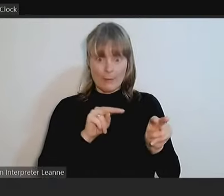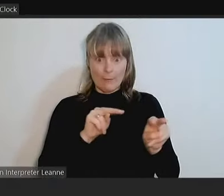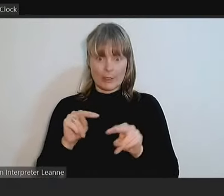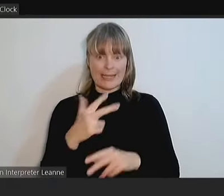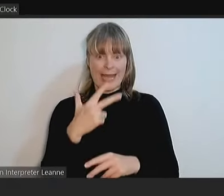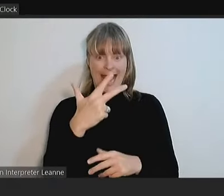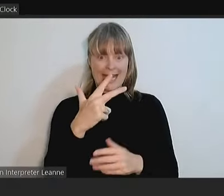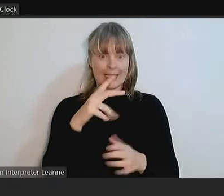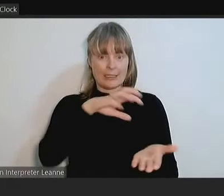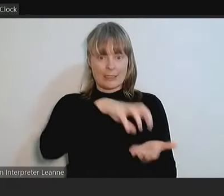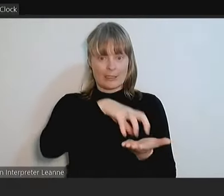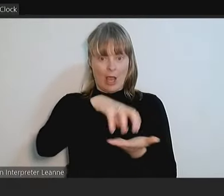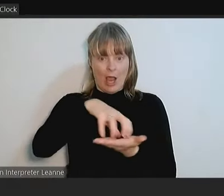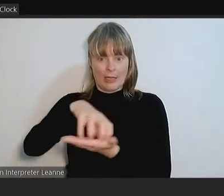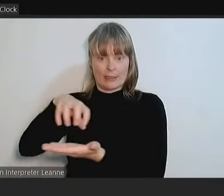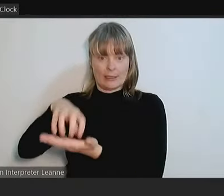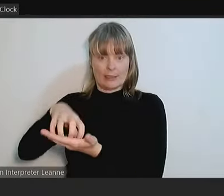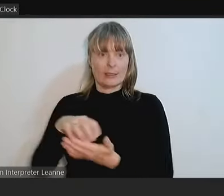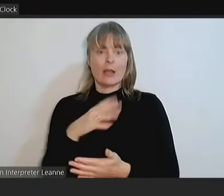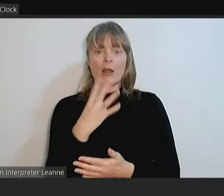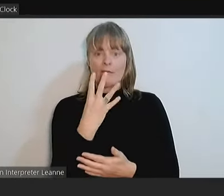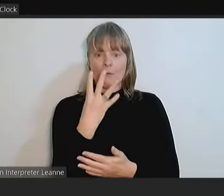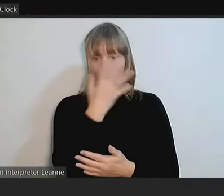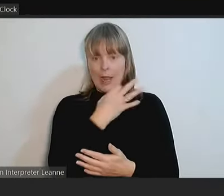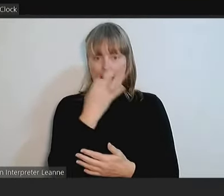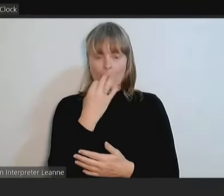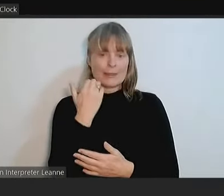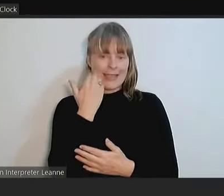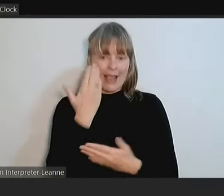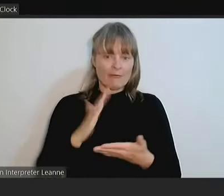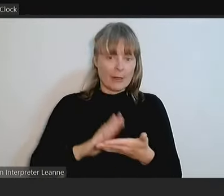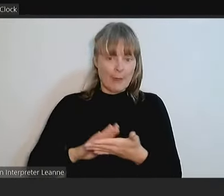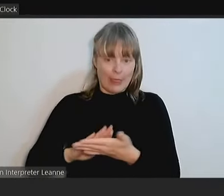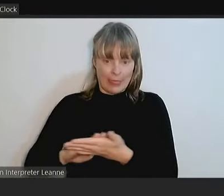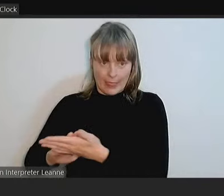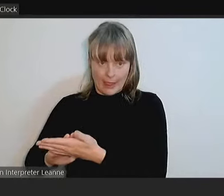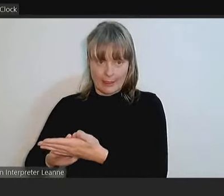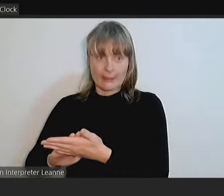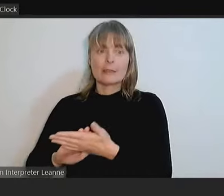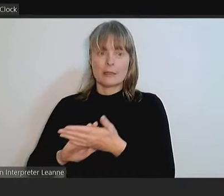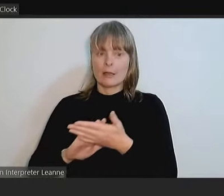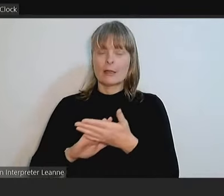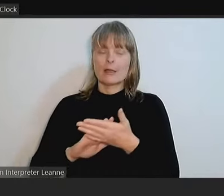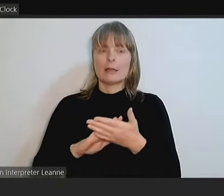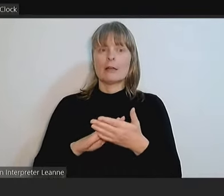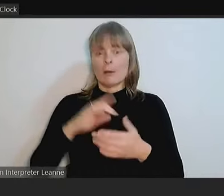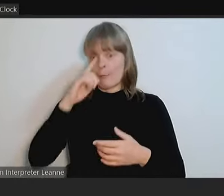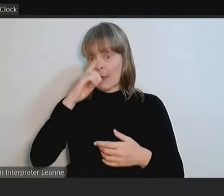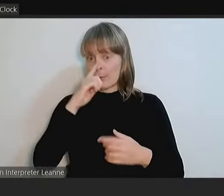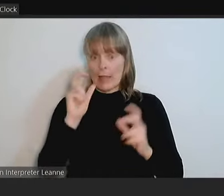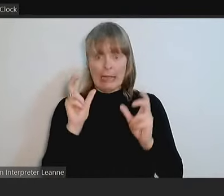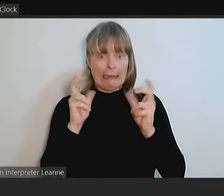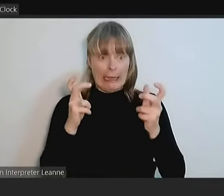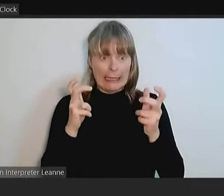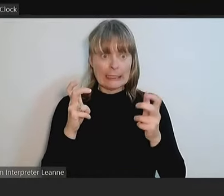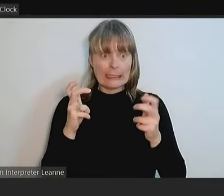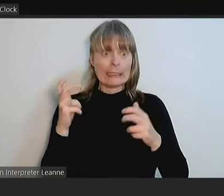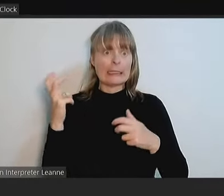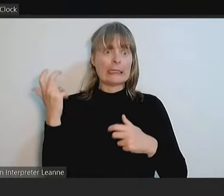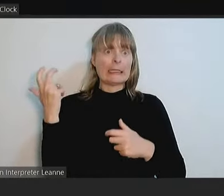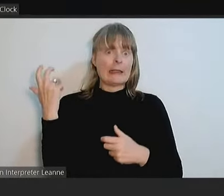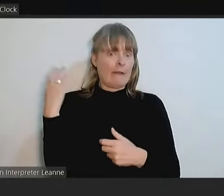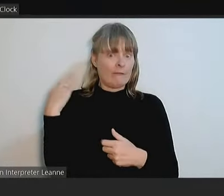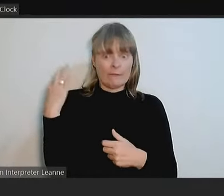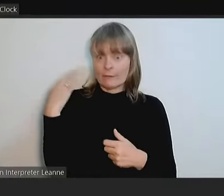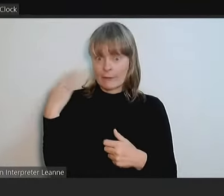hours a month by the time we get all the data in. The citizen scientists and the community is well and truly here. Please don't make us go and chase funding on